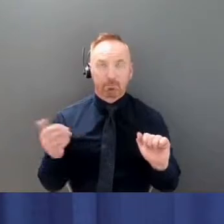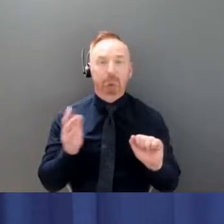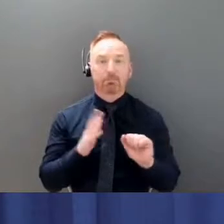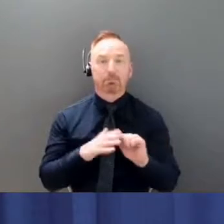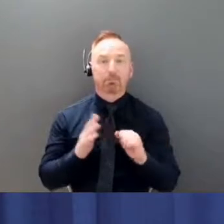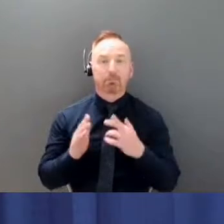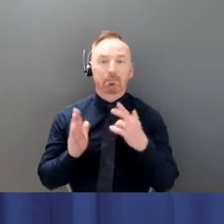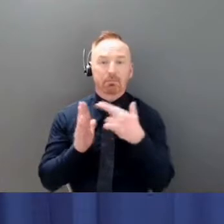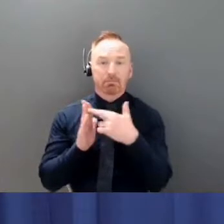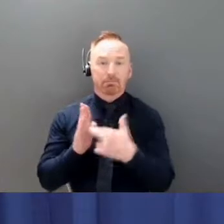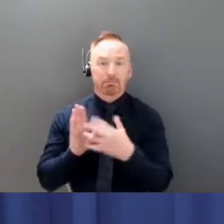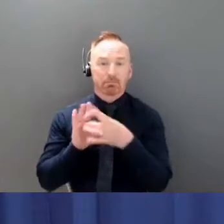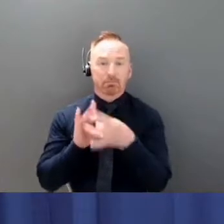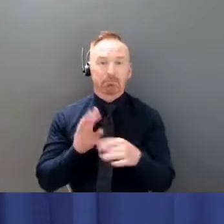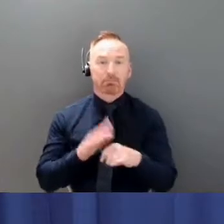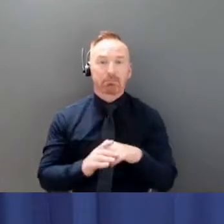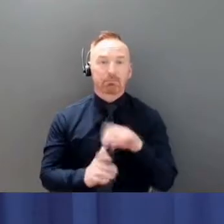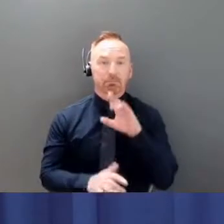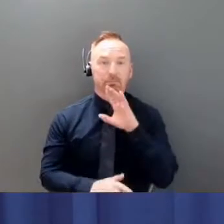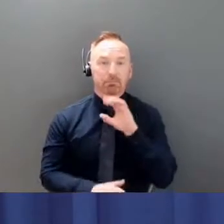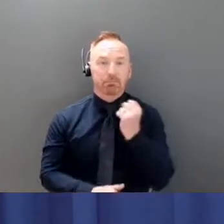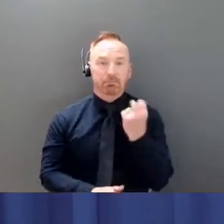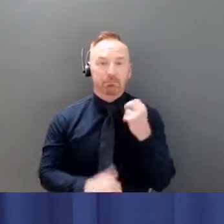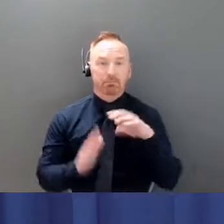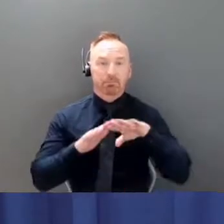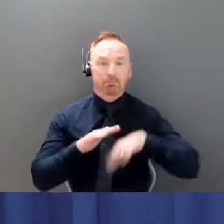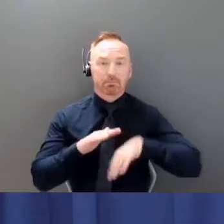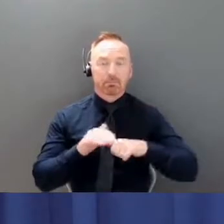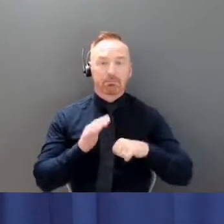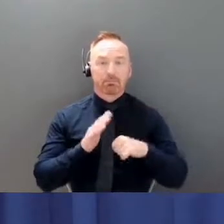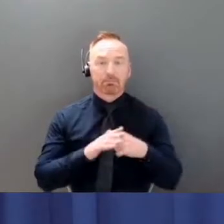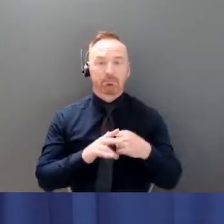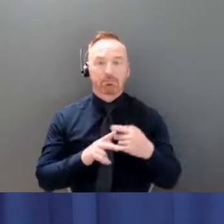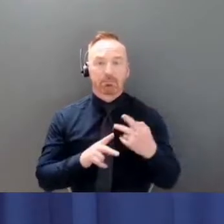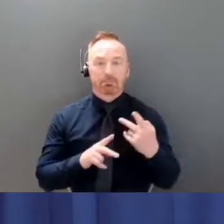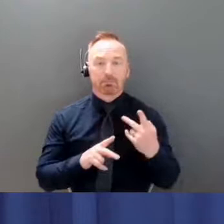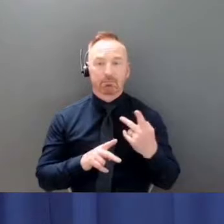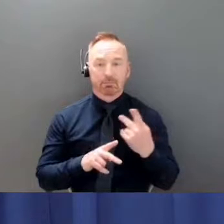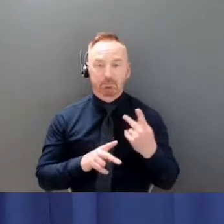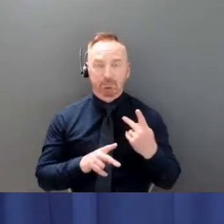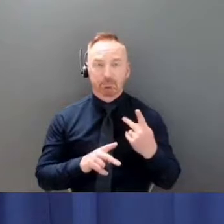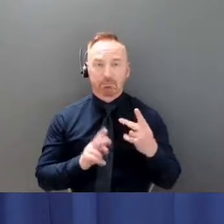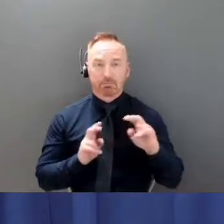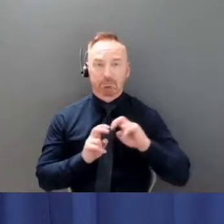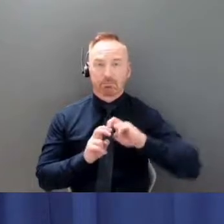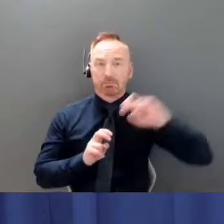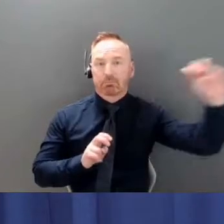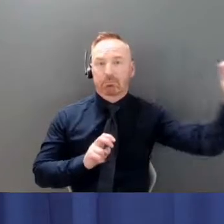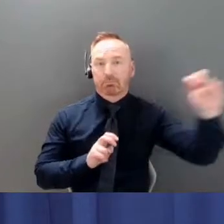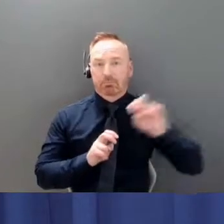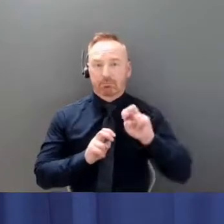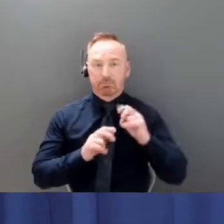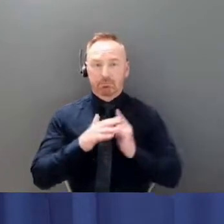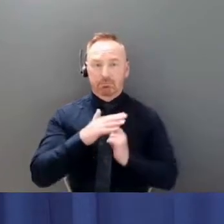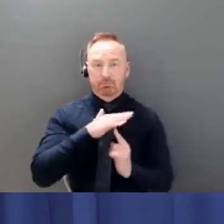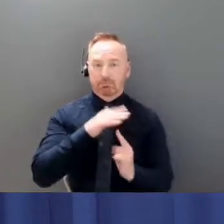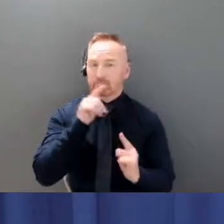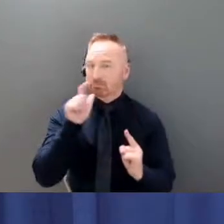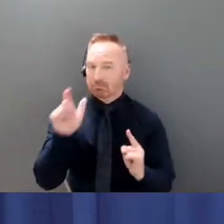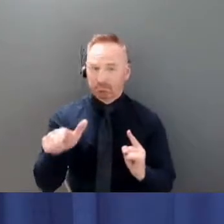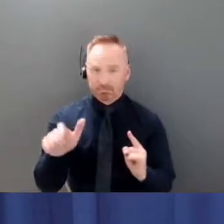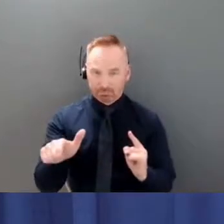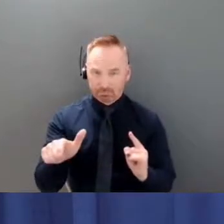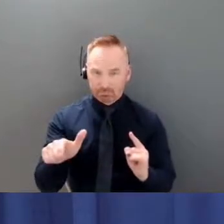under 12 being able to travel back without having to quarantine or to self-isolate if